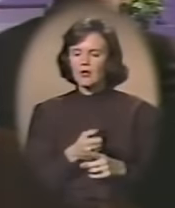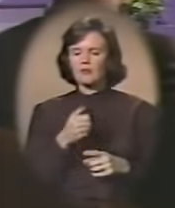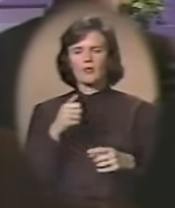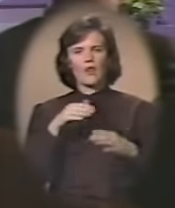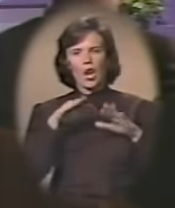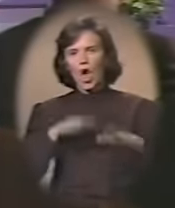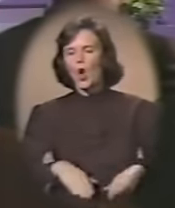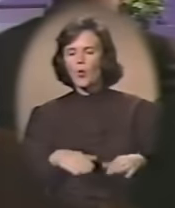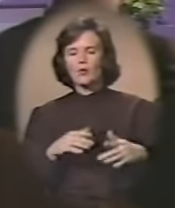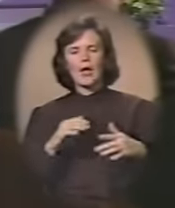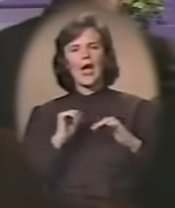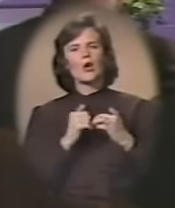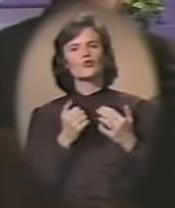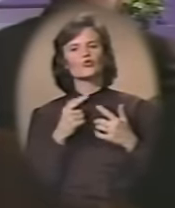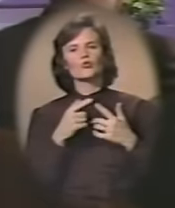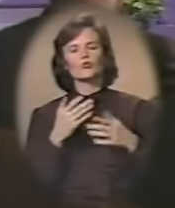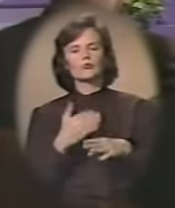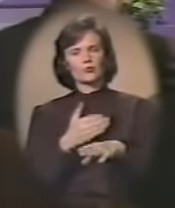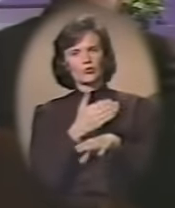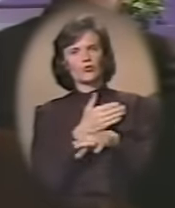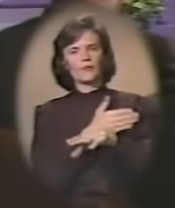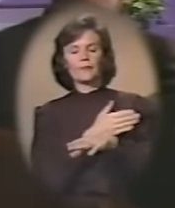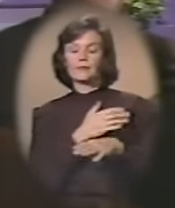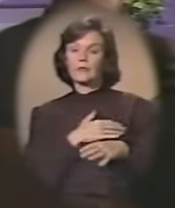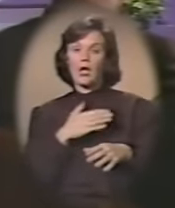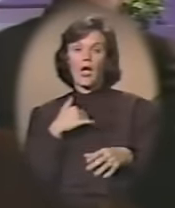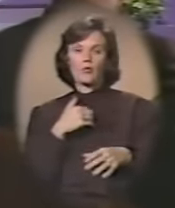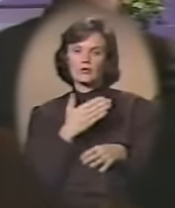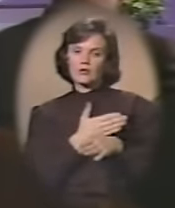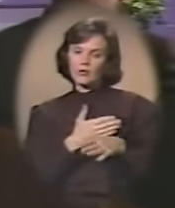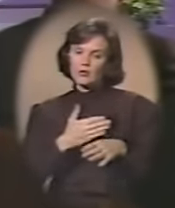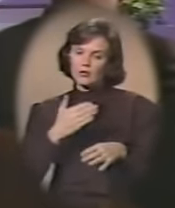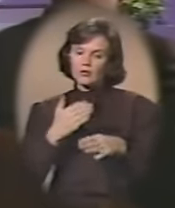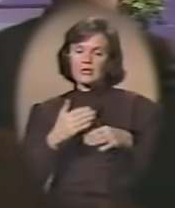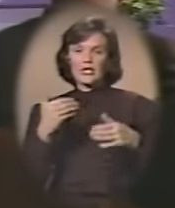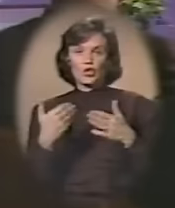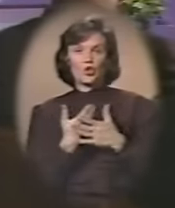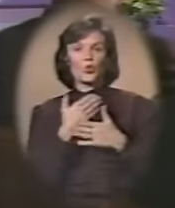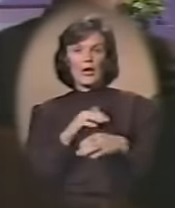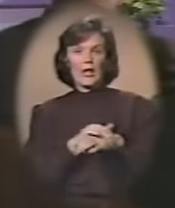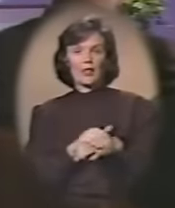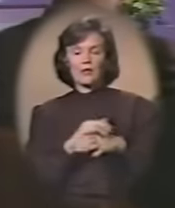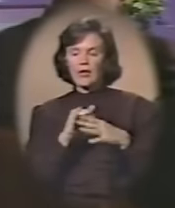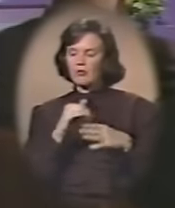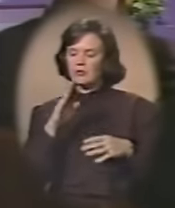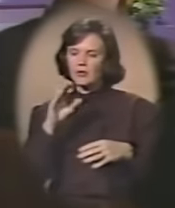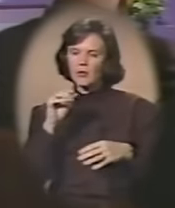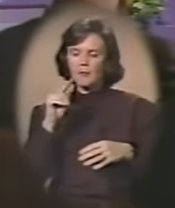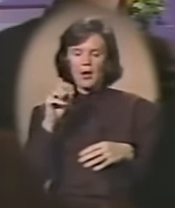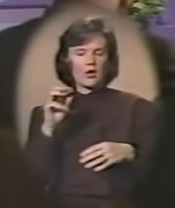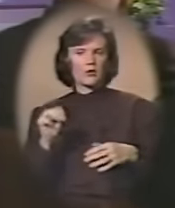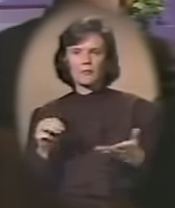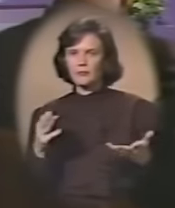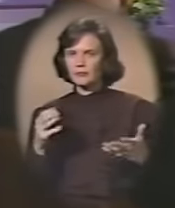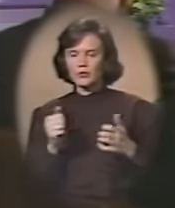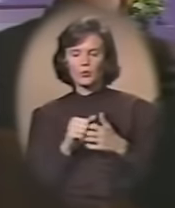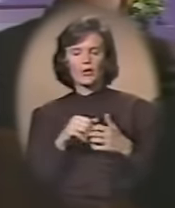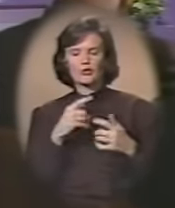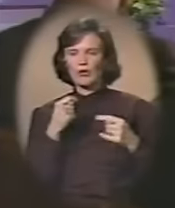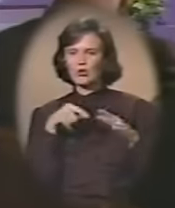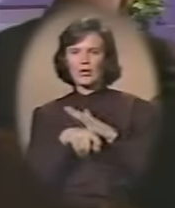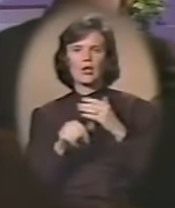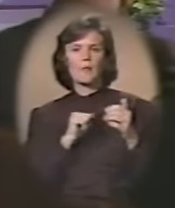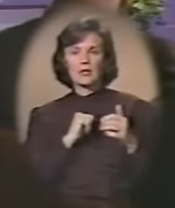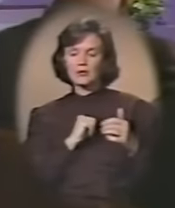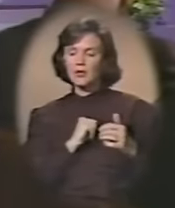tell us a little bit how you came out of it. Well, I hit bottom in New England. That was the bottom when I bottomed out with suicide.